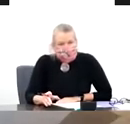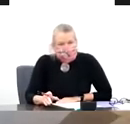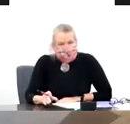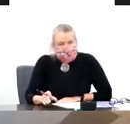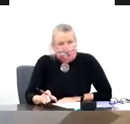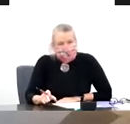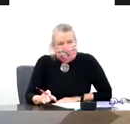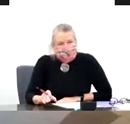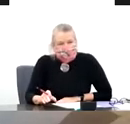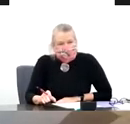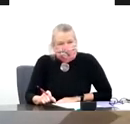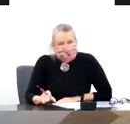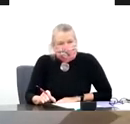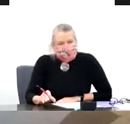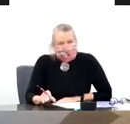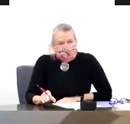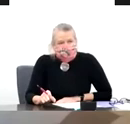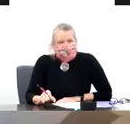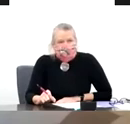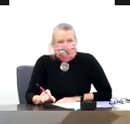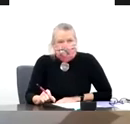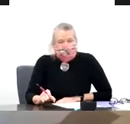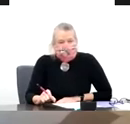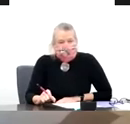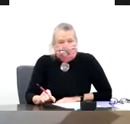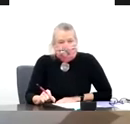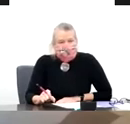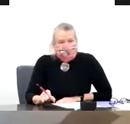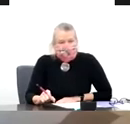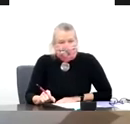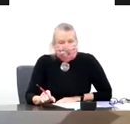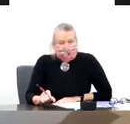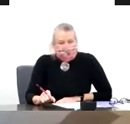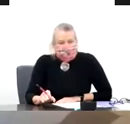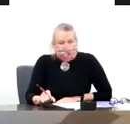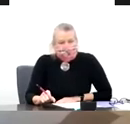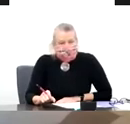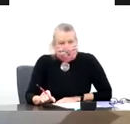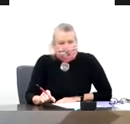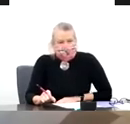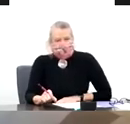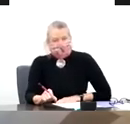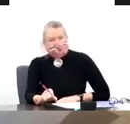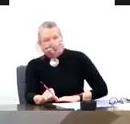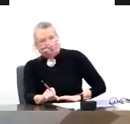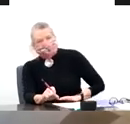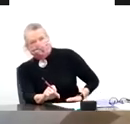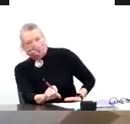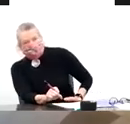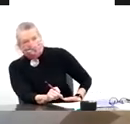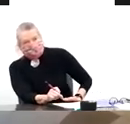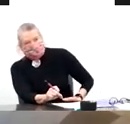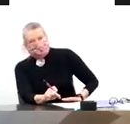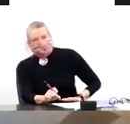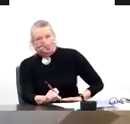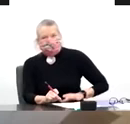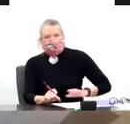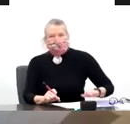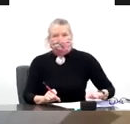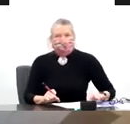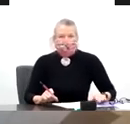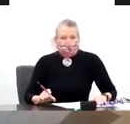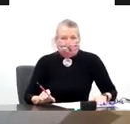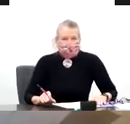Public Health and Scientific Challenges Associated with the Historic Pandemic of COVID-19 that we are currently experiencing.